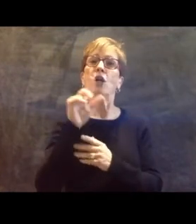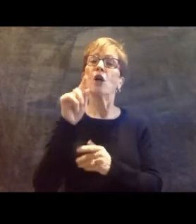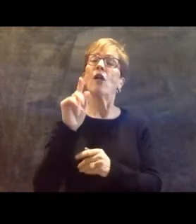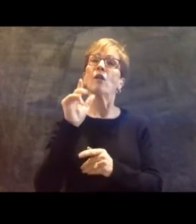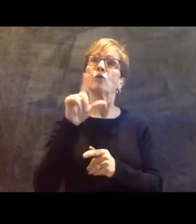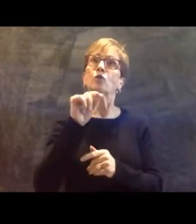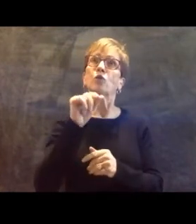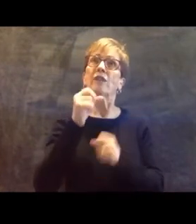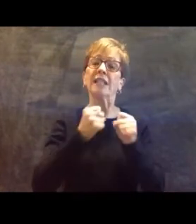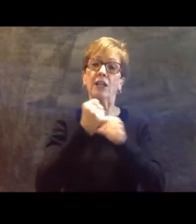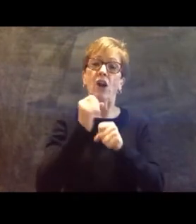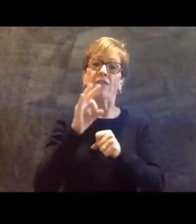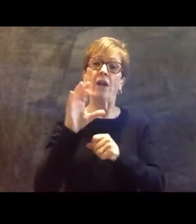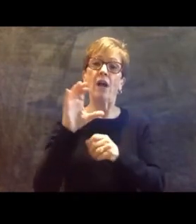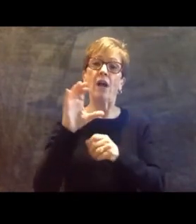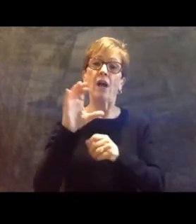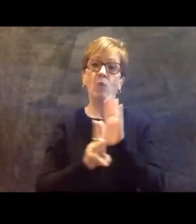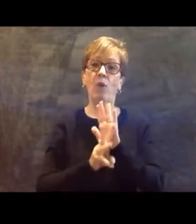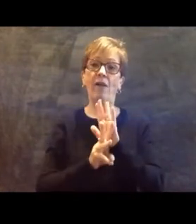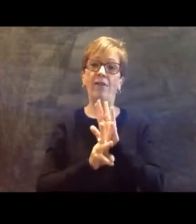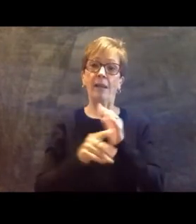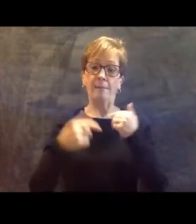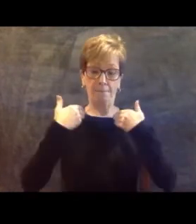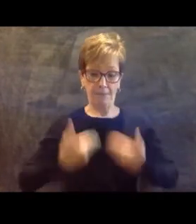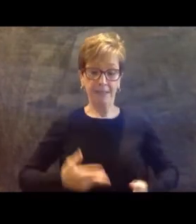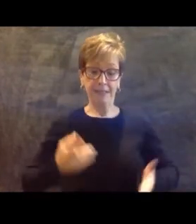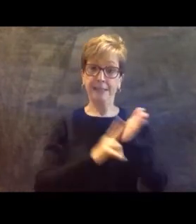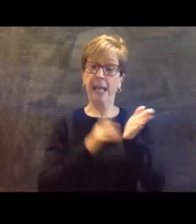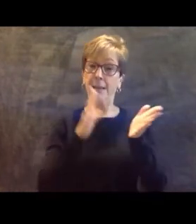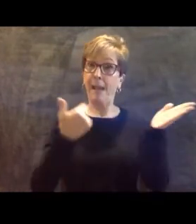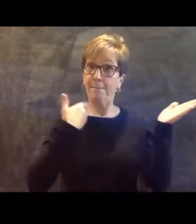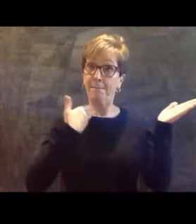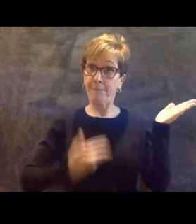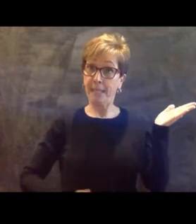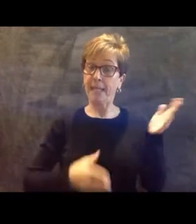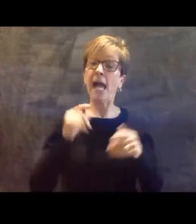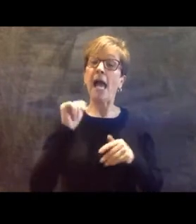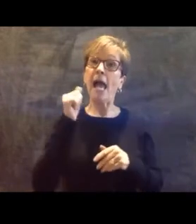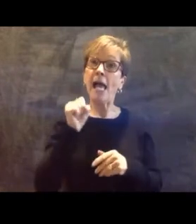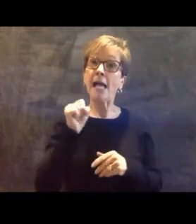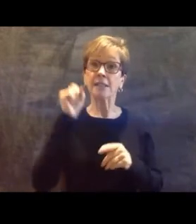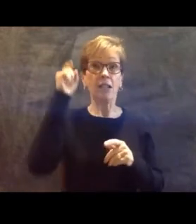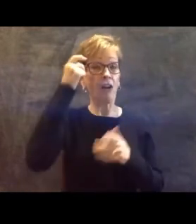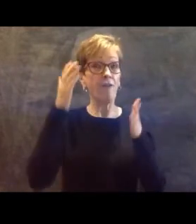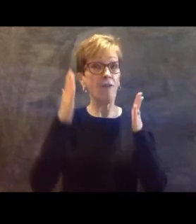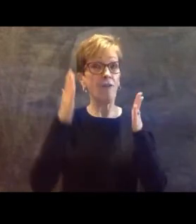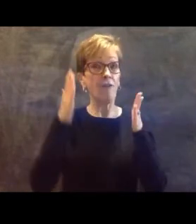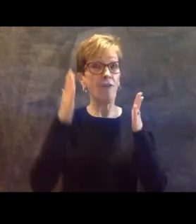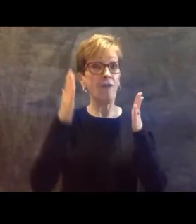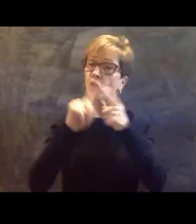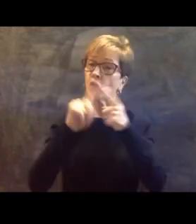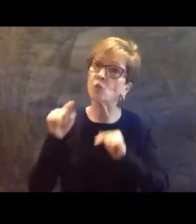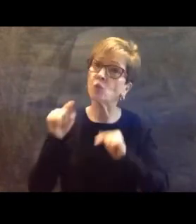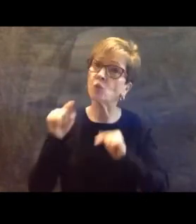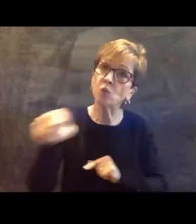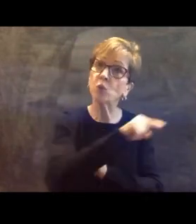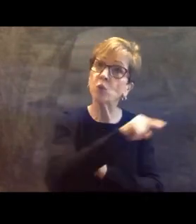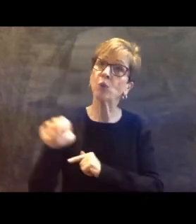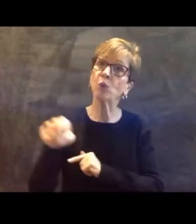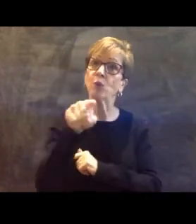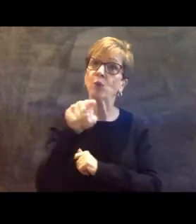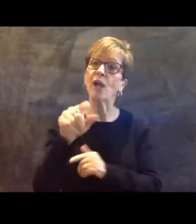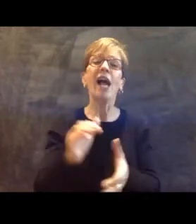by me as Governor. Hey, this is in honor of all of you. Congratulations. Congratulations.